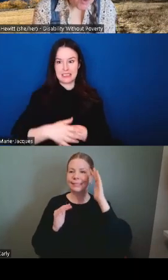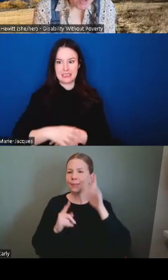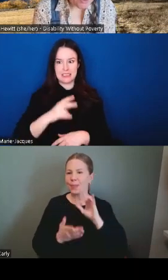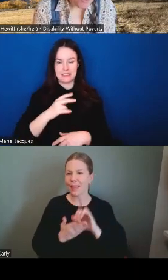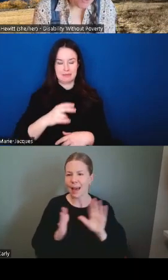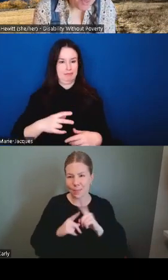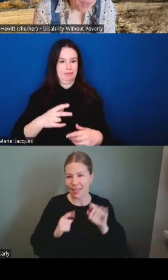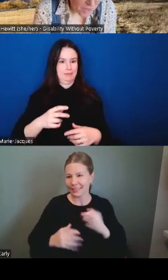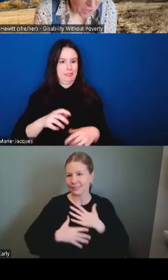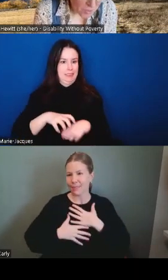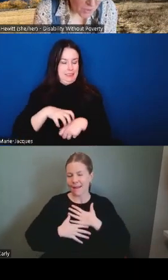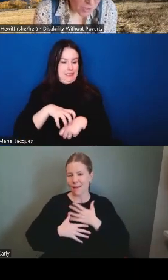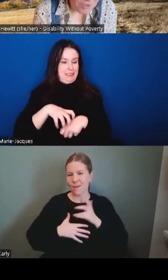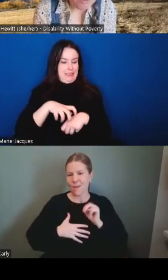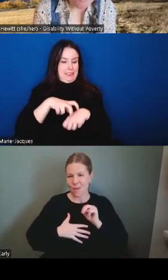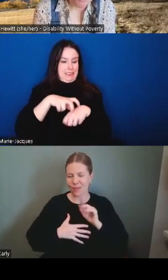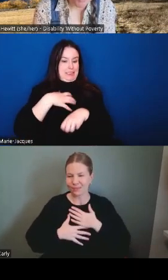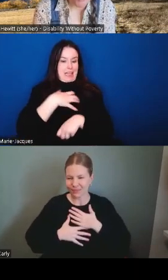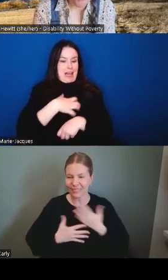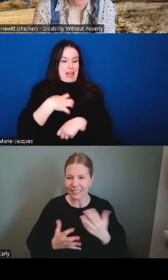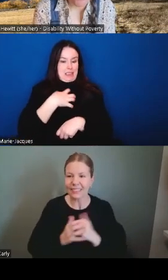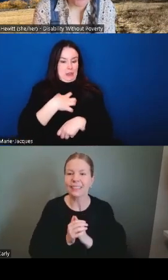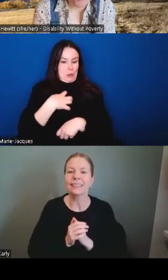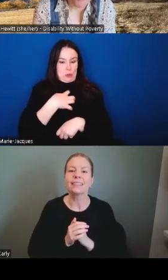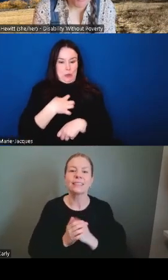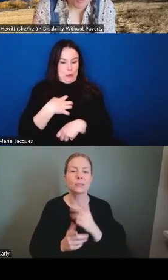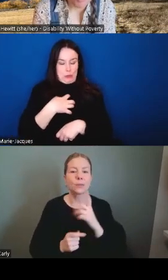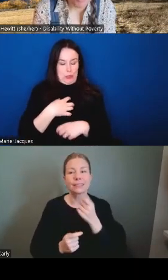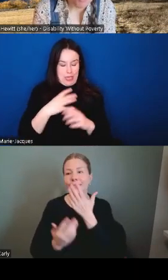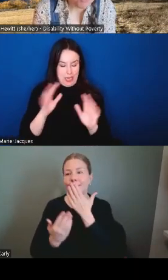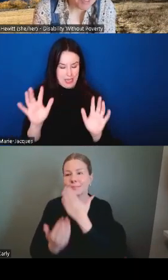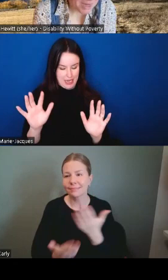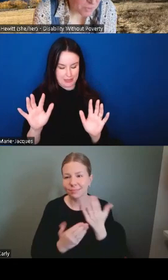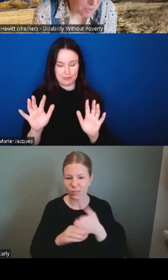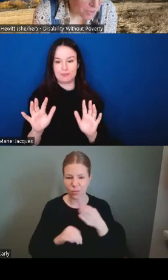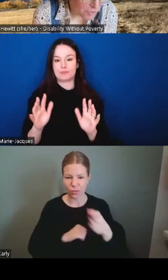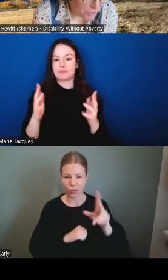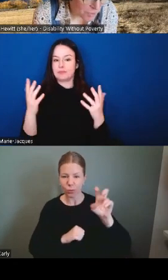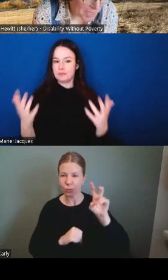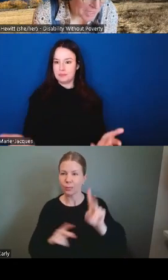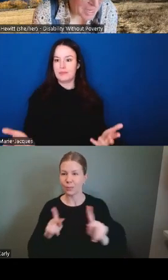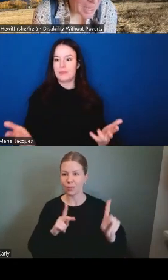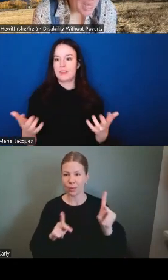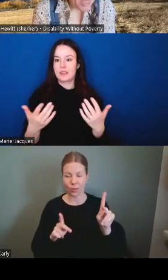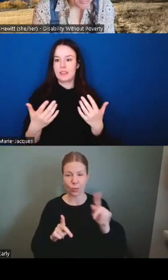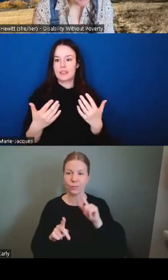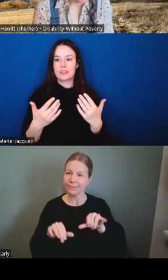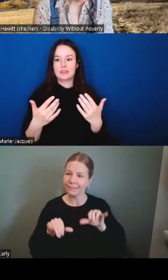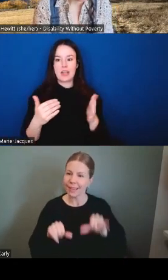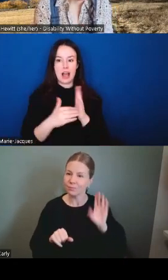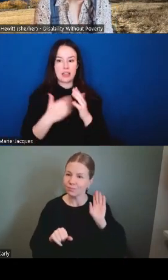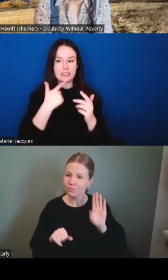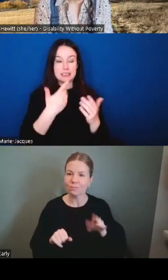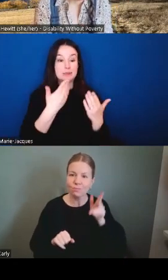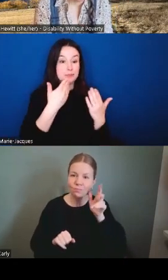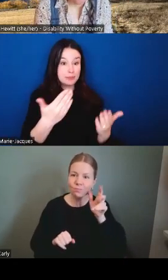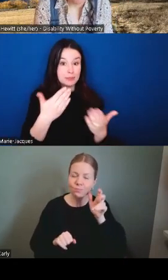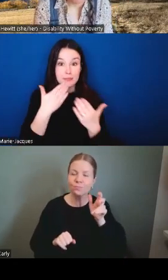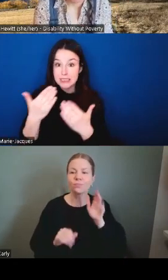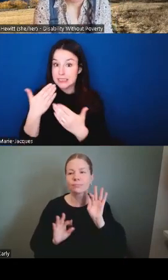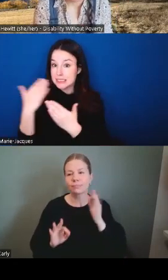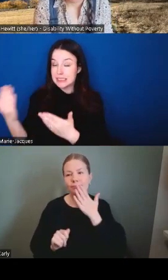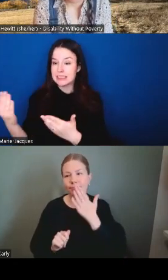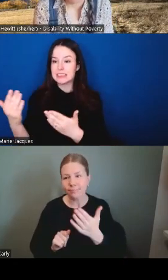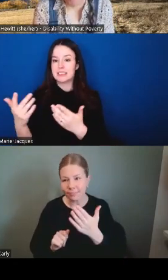so i will thank you all for the over 200 people who have stayed with us through this i i thank